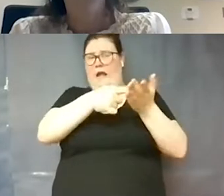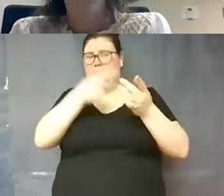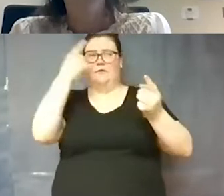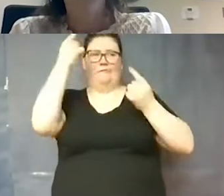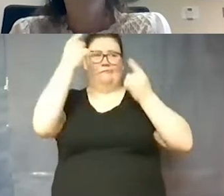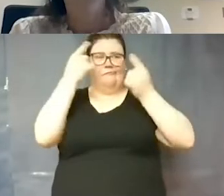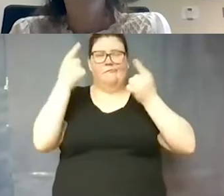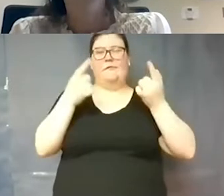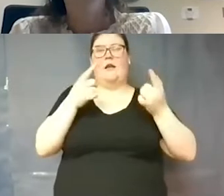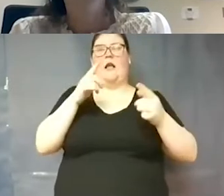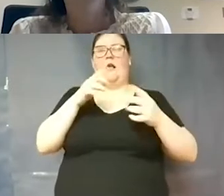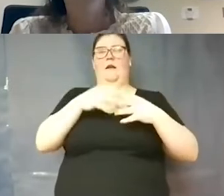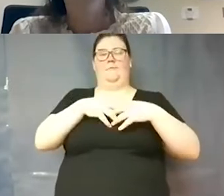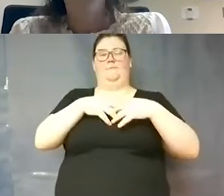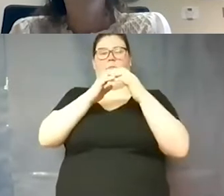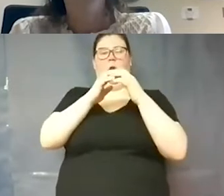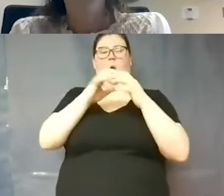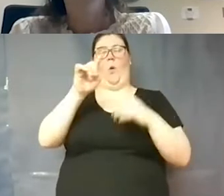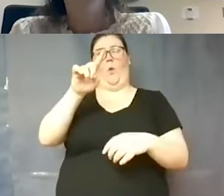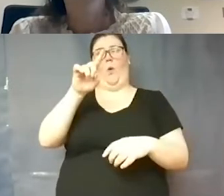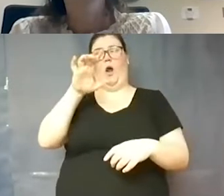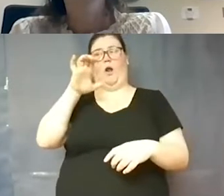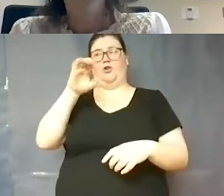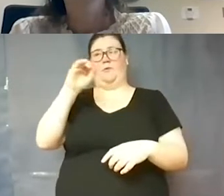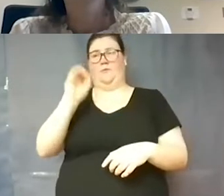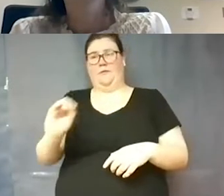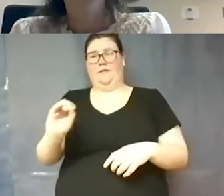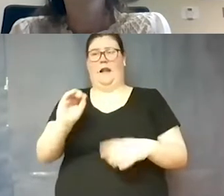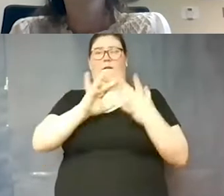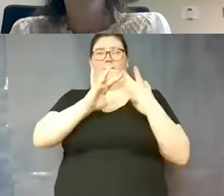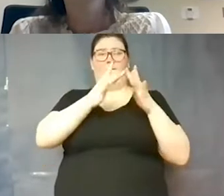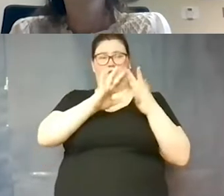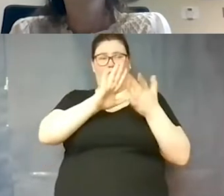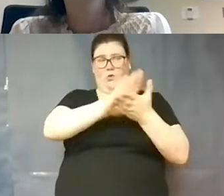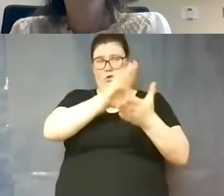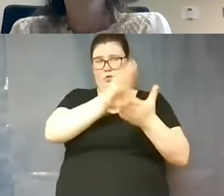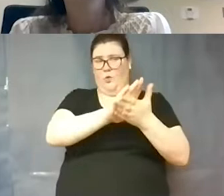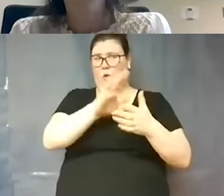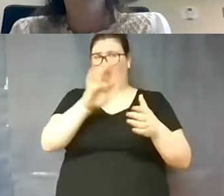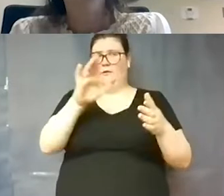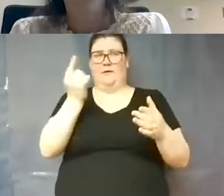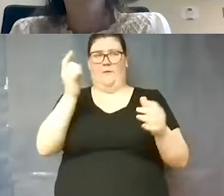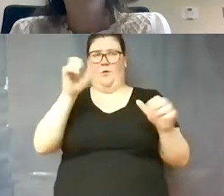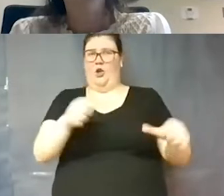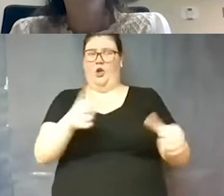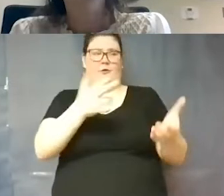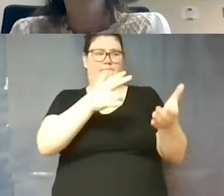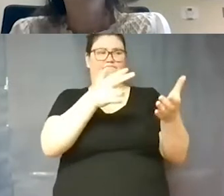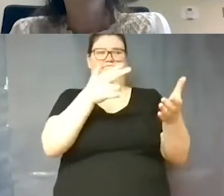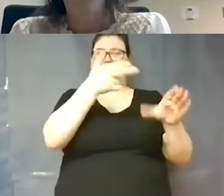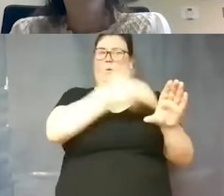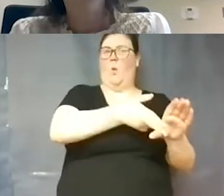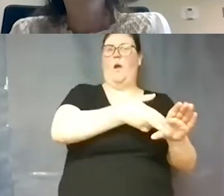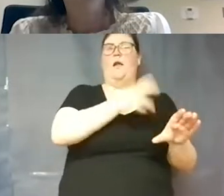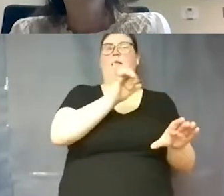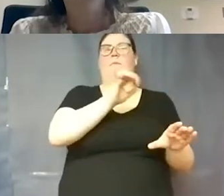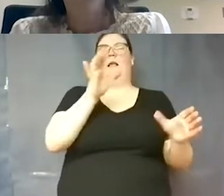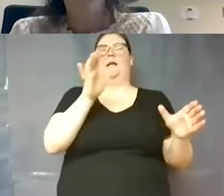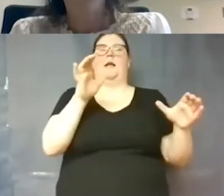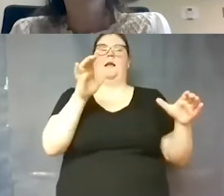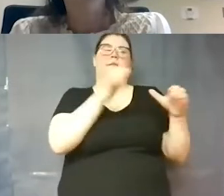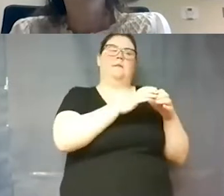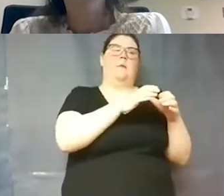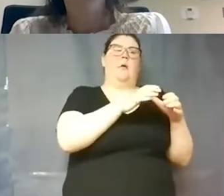you know a 100 virtual school that someone could could enroll in um you know that would be like a smaller population